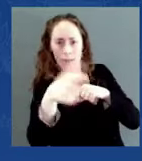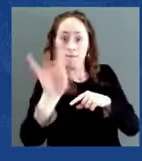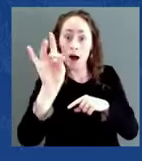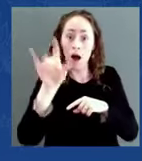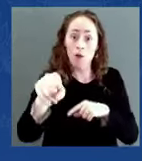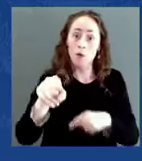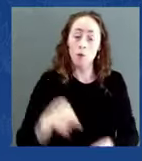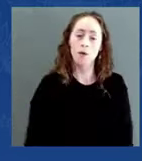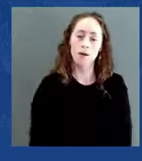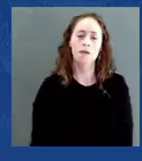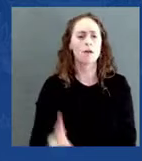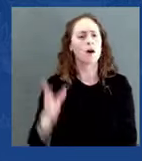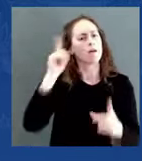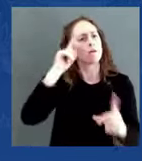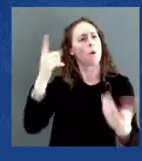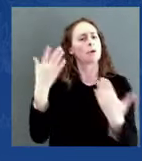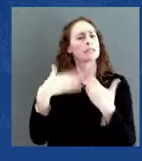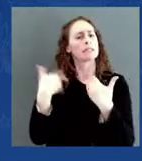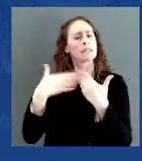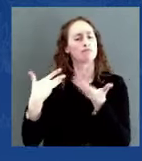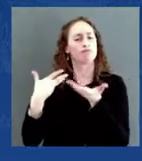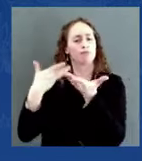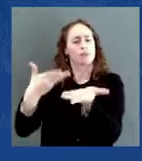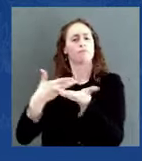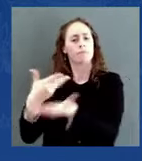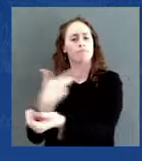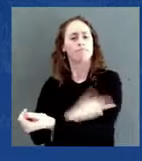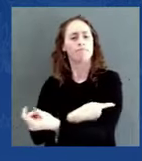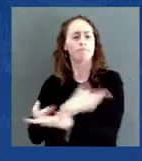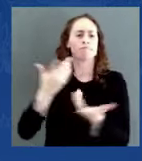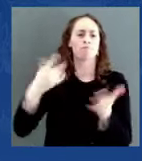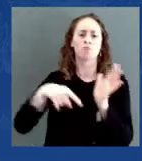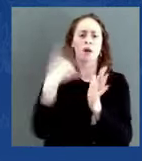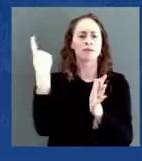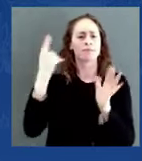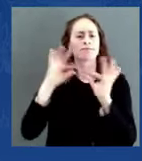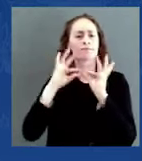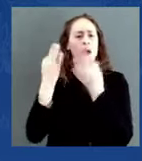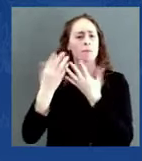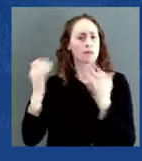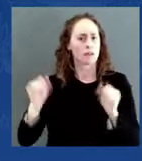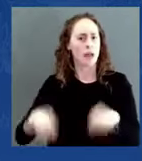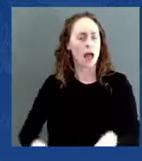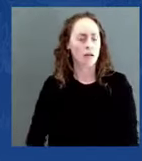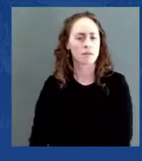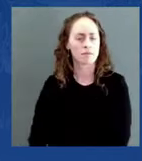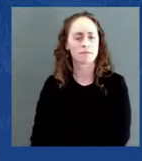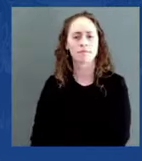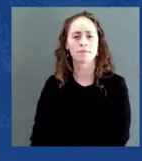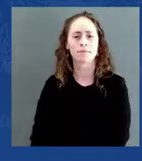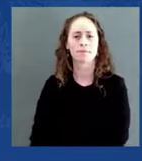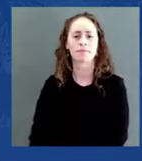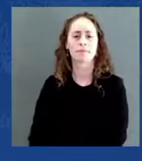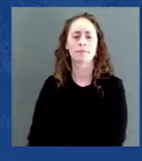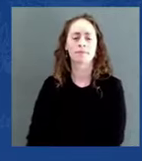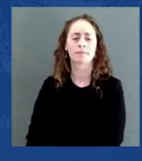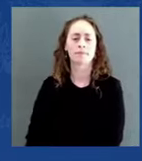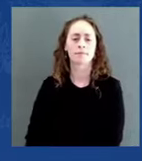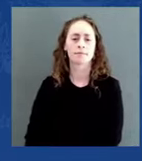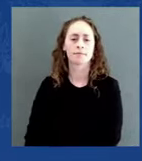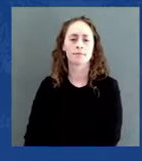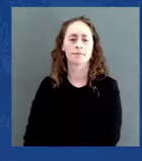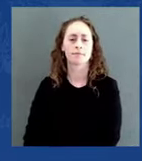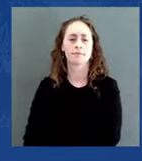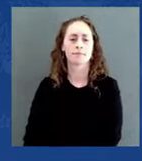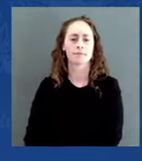I said the logistical problem, it wasn't just we didn't have enough vaccines when we got into office. But once we got the vaccine,